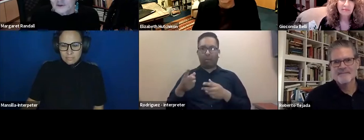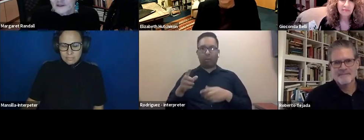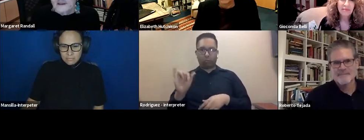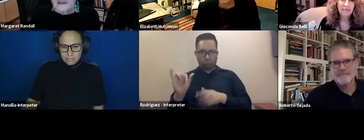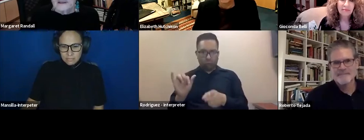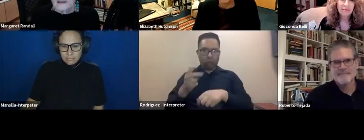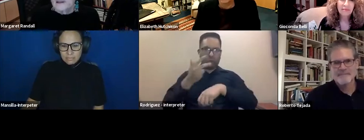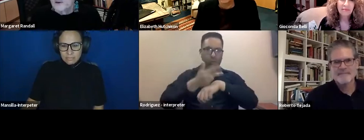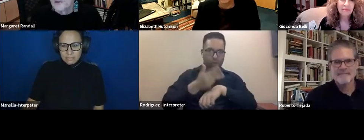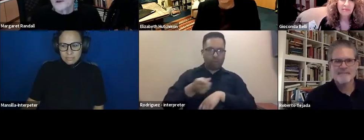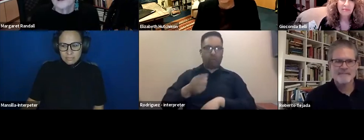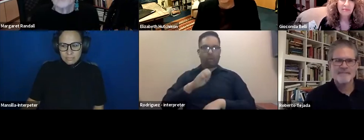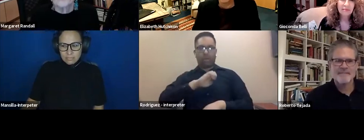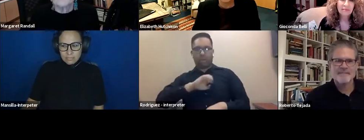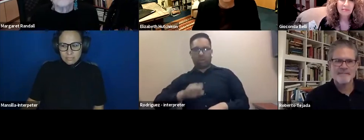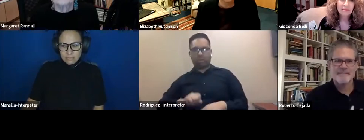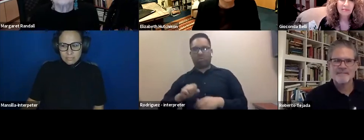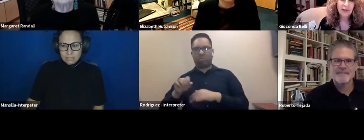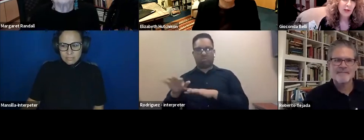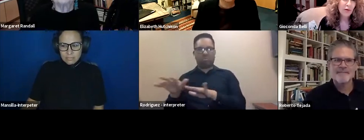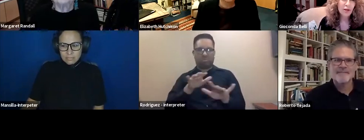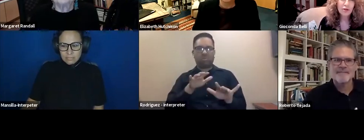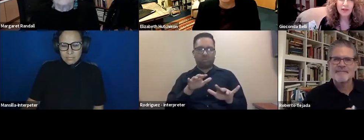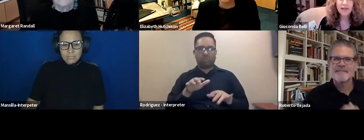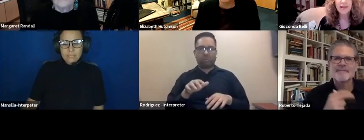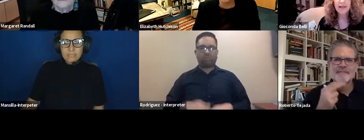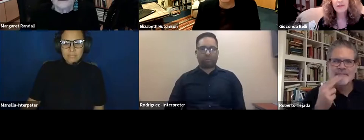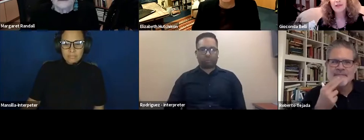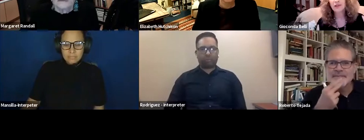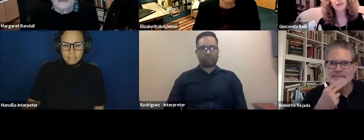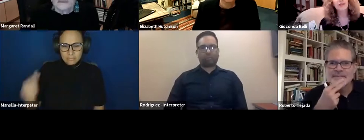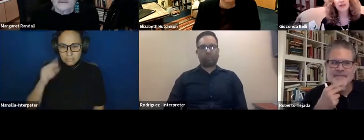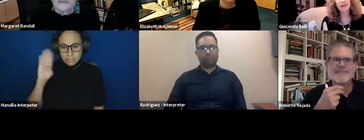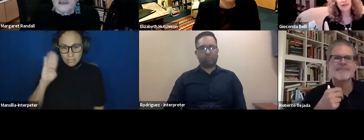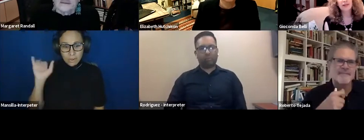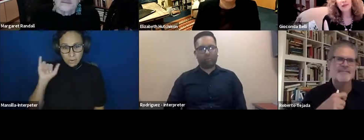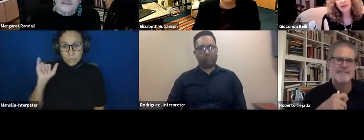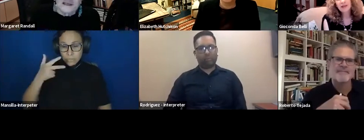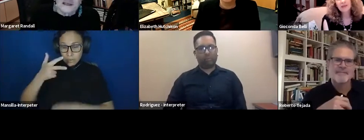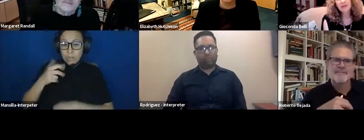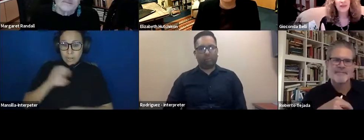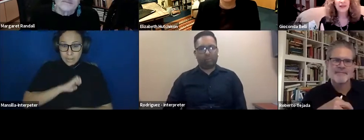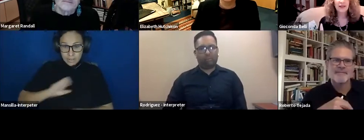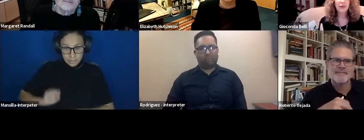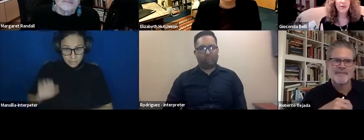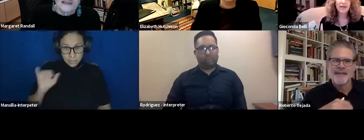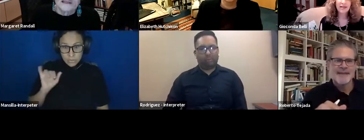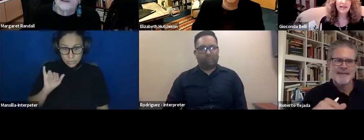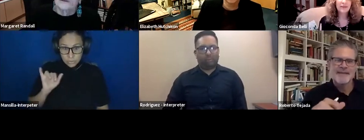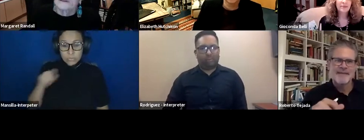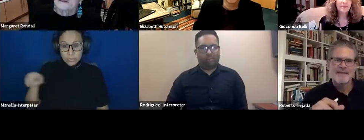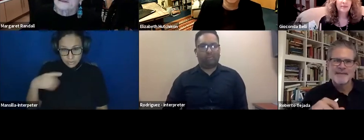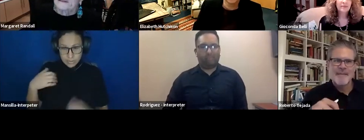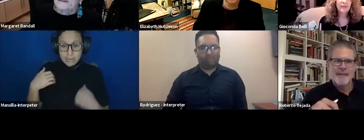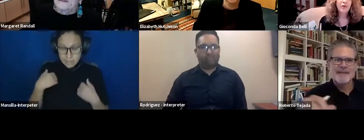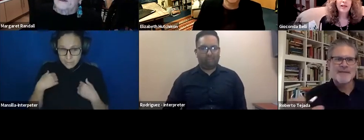Salvador, and so forth. So, And there was success in El Salvador. mean, Yeah, yeah, there was.